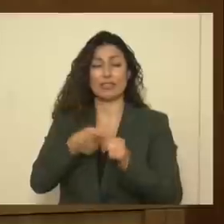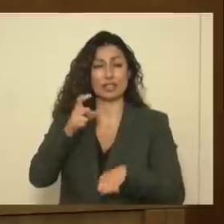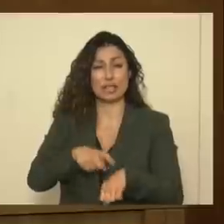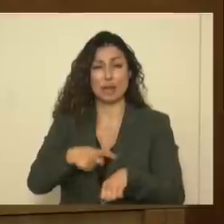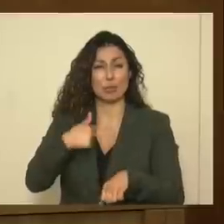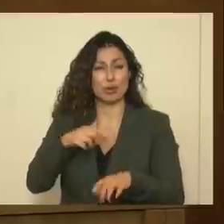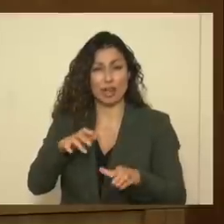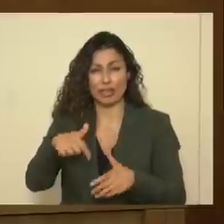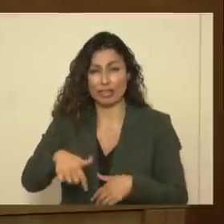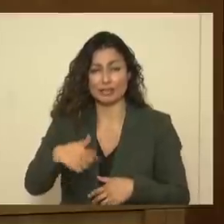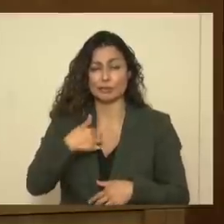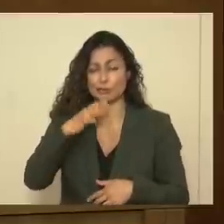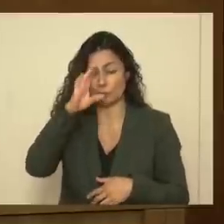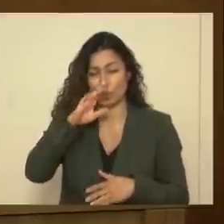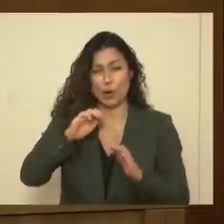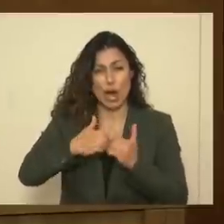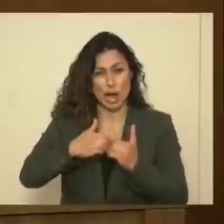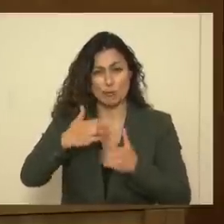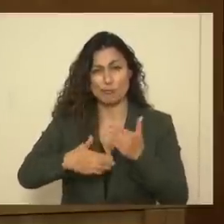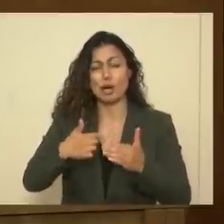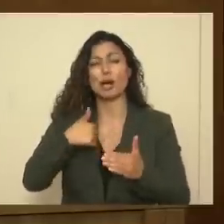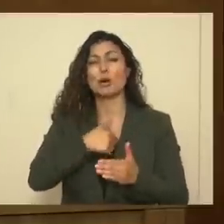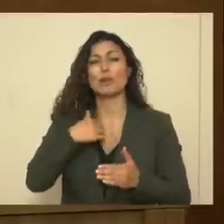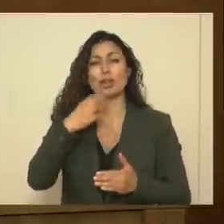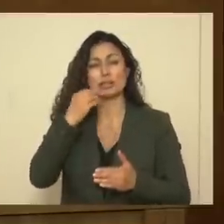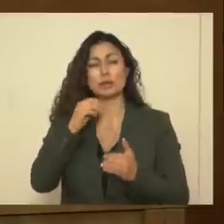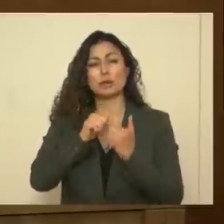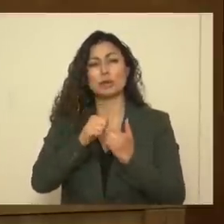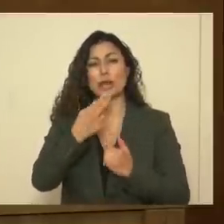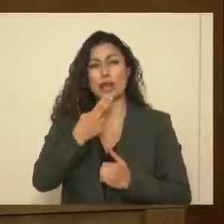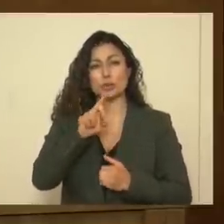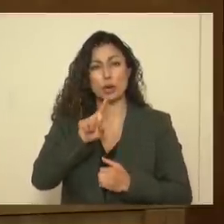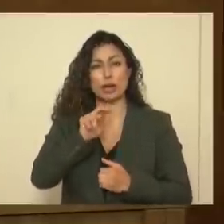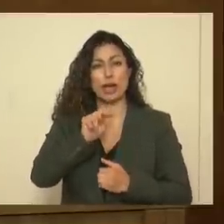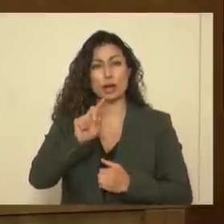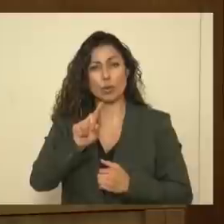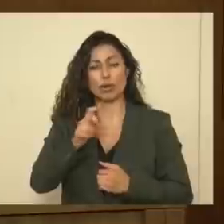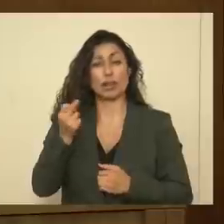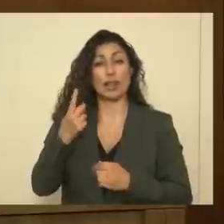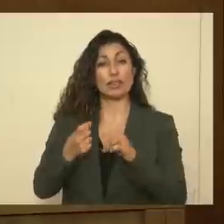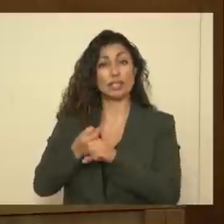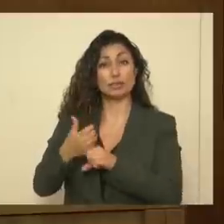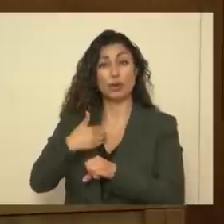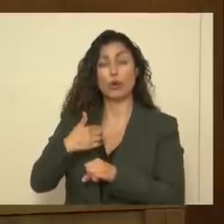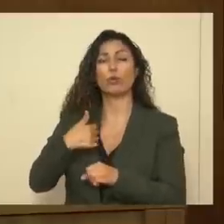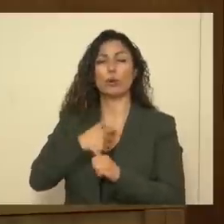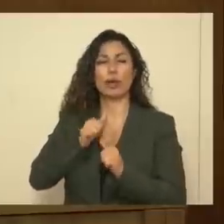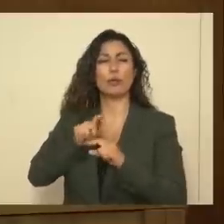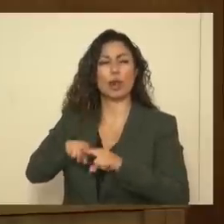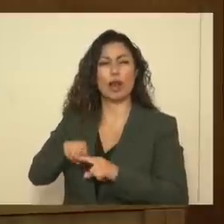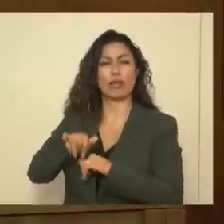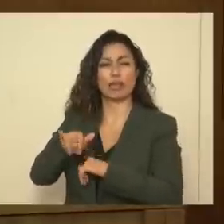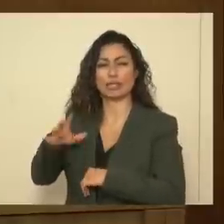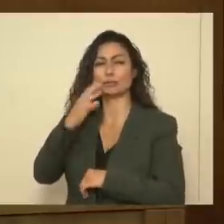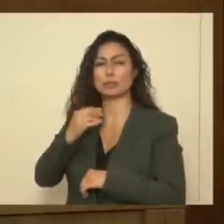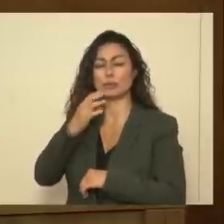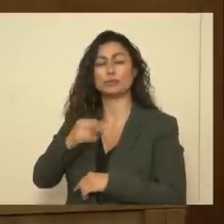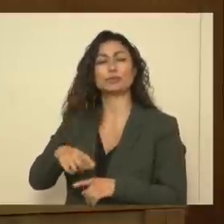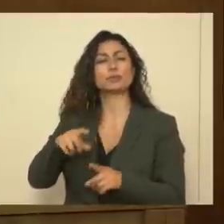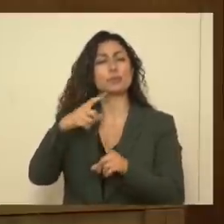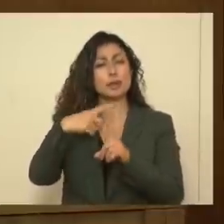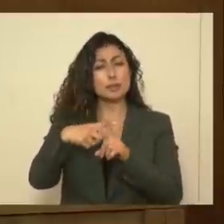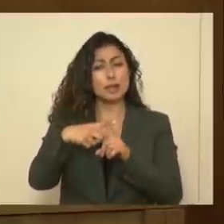and that we've had experience with H1N1 11 years ago that we can rely on as well. And then just